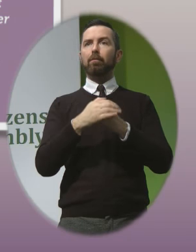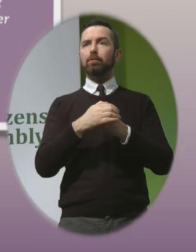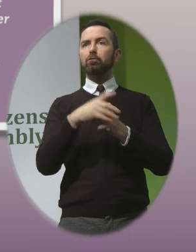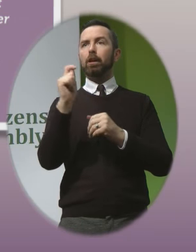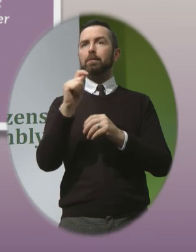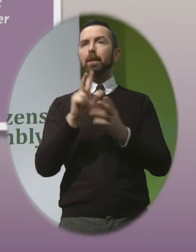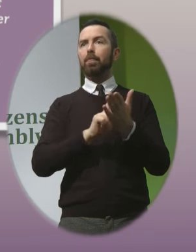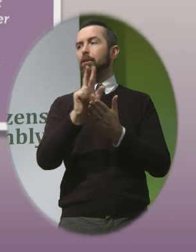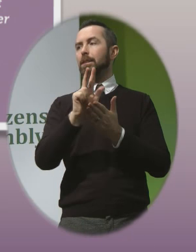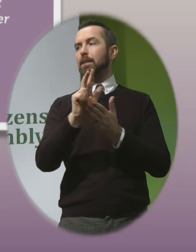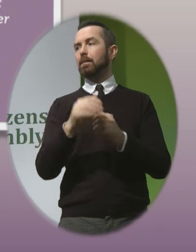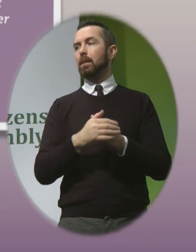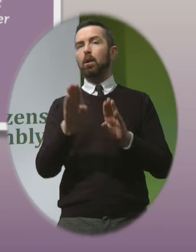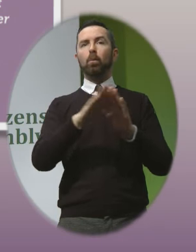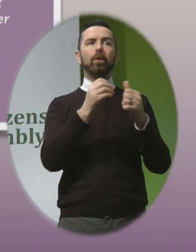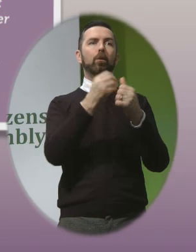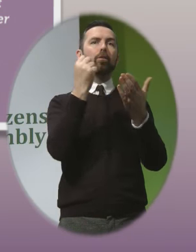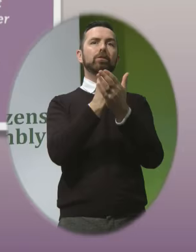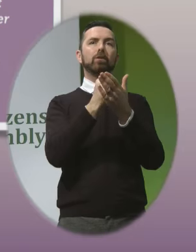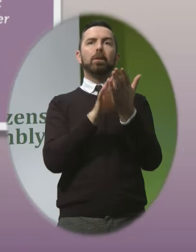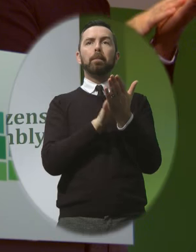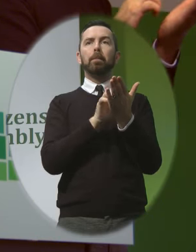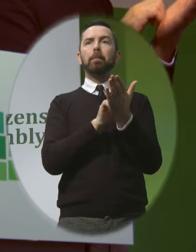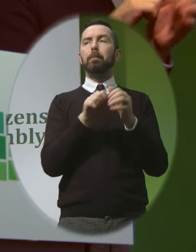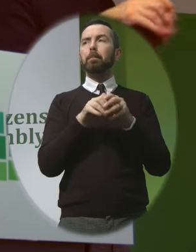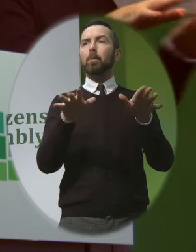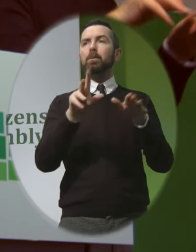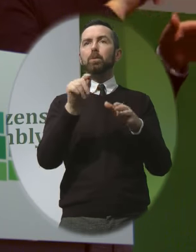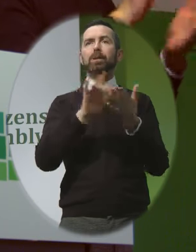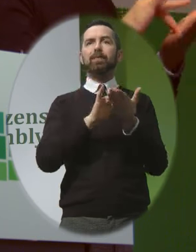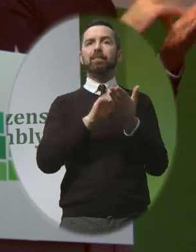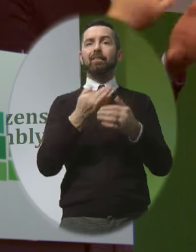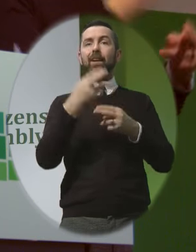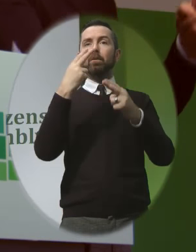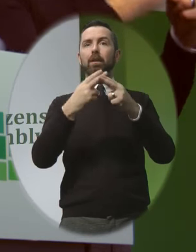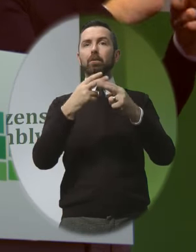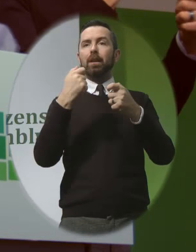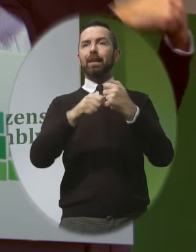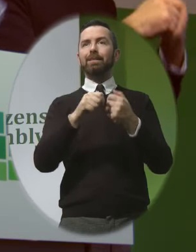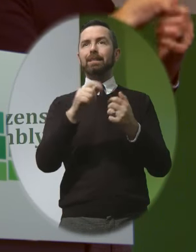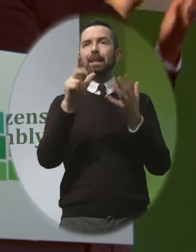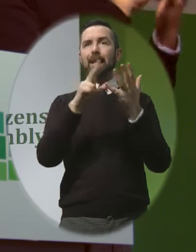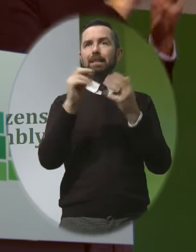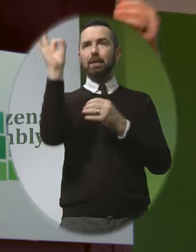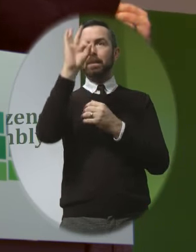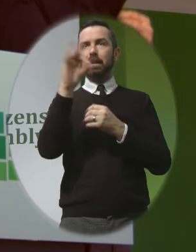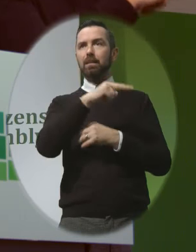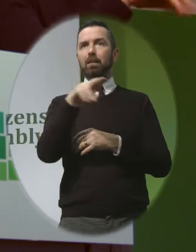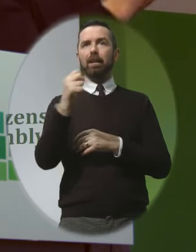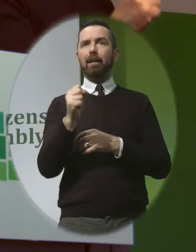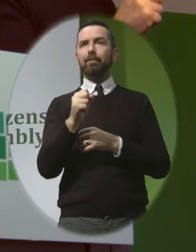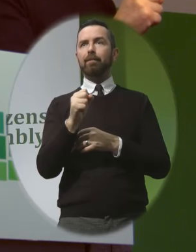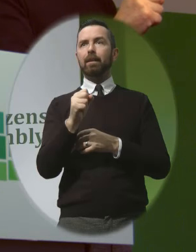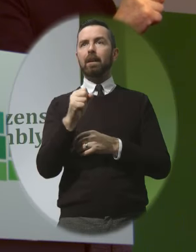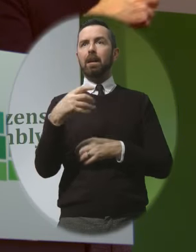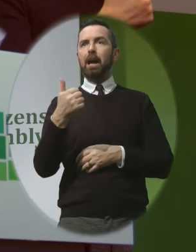example well another study published in 2015 found that almost 80% of parents did not have an abortion after